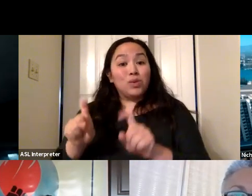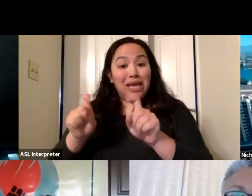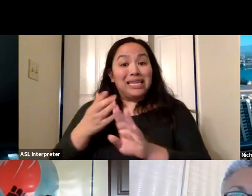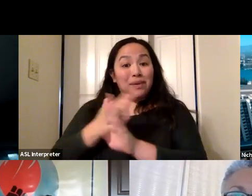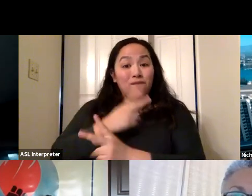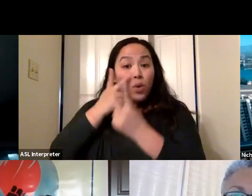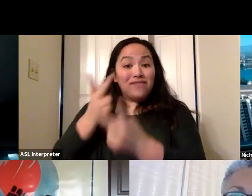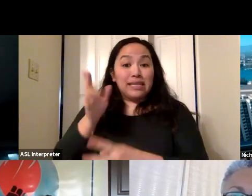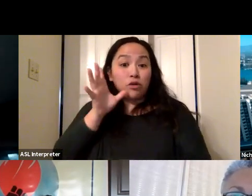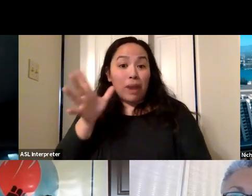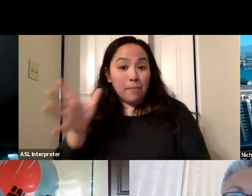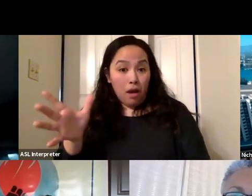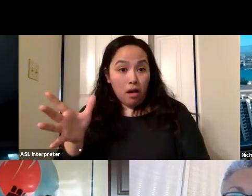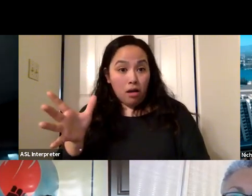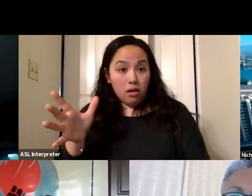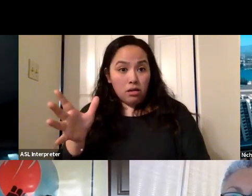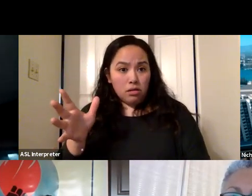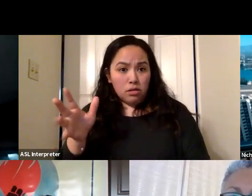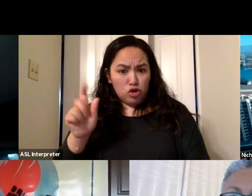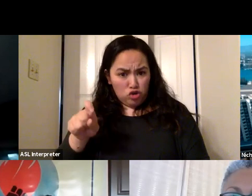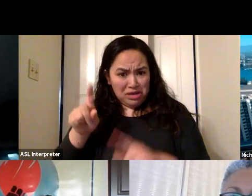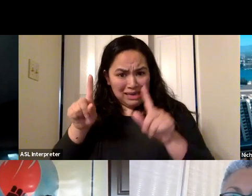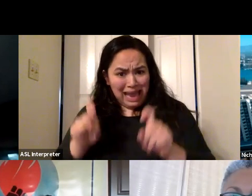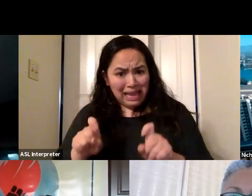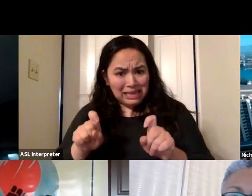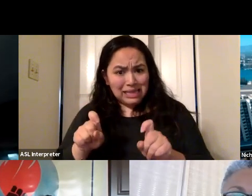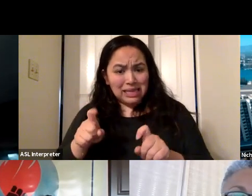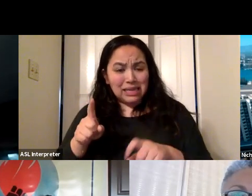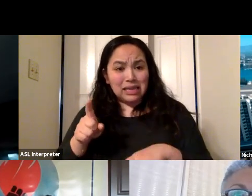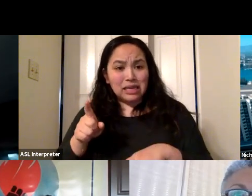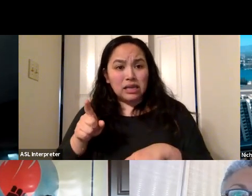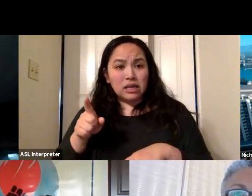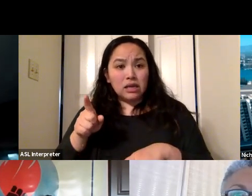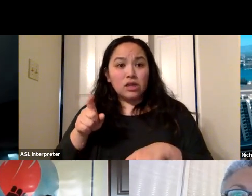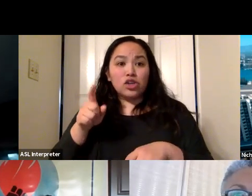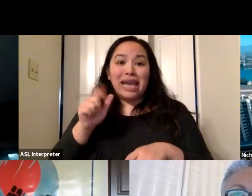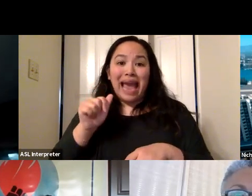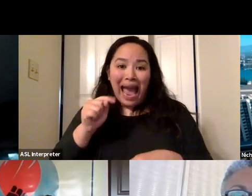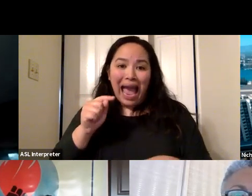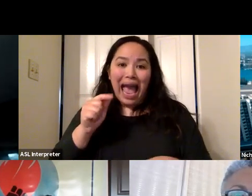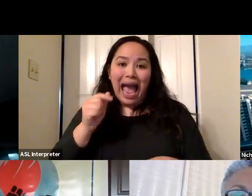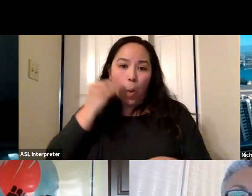her grandmom in a few days. Does she need to be tested or not? She is doing school at home.